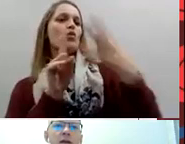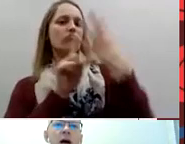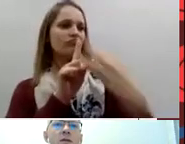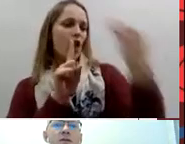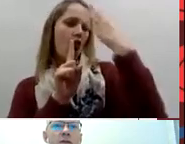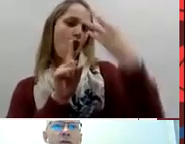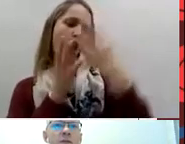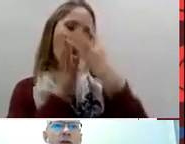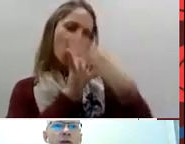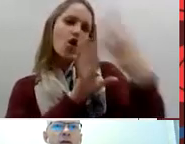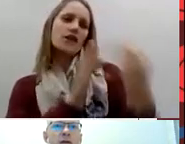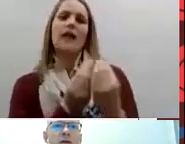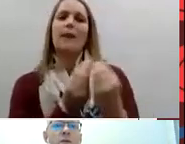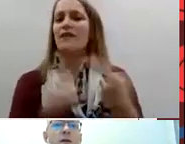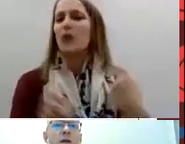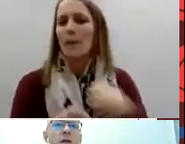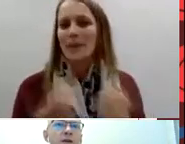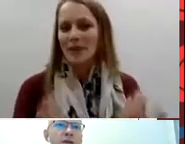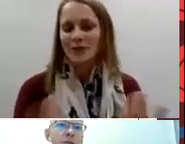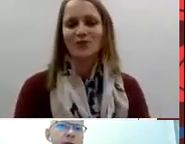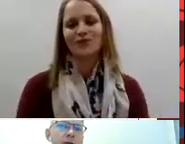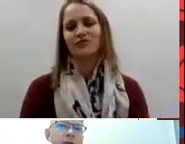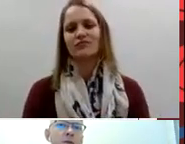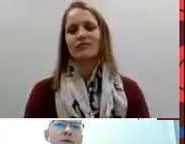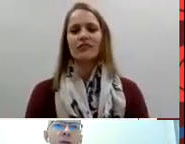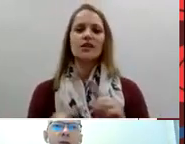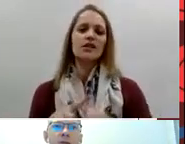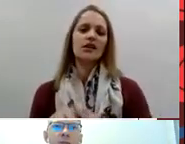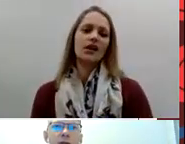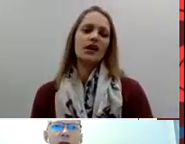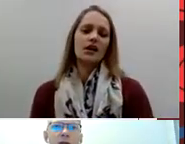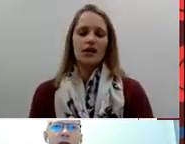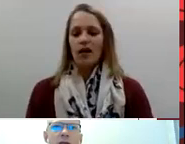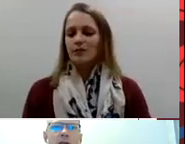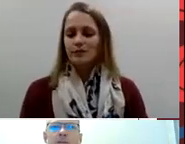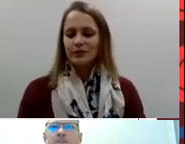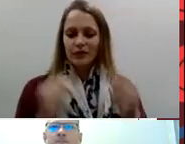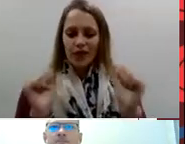that others who look at me will learn something will learn something from me